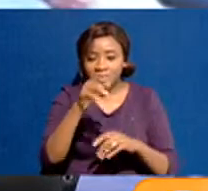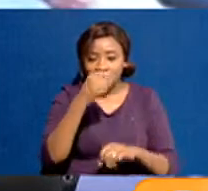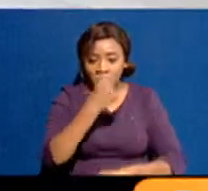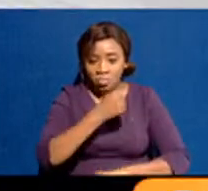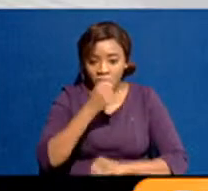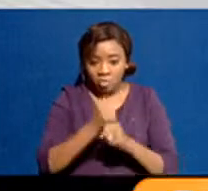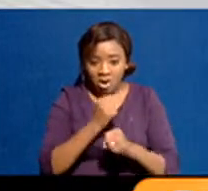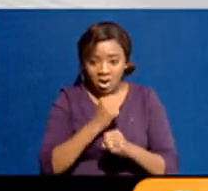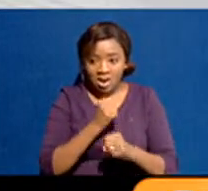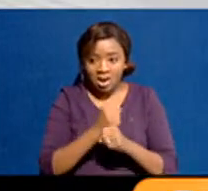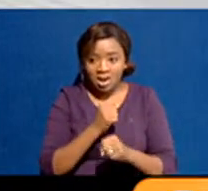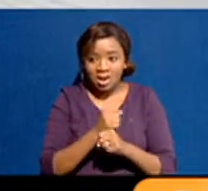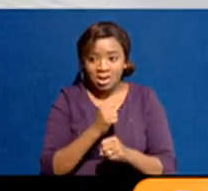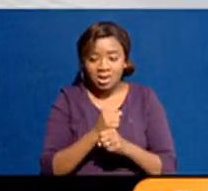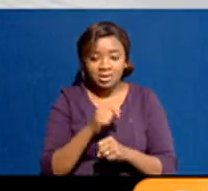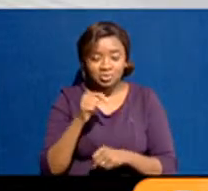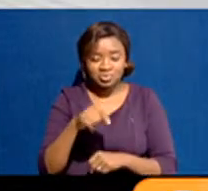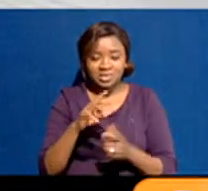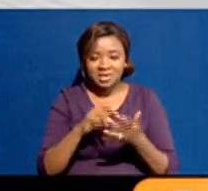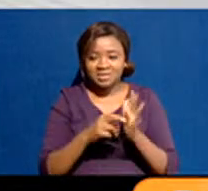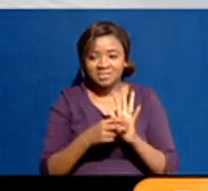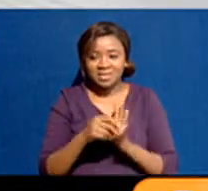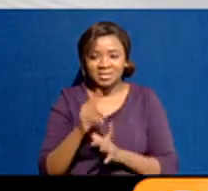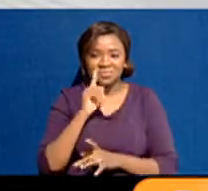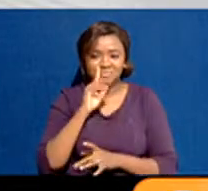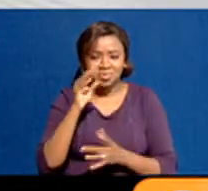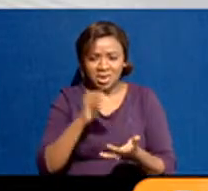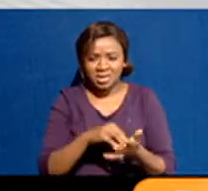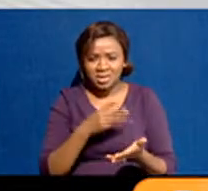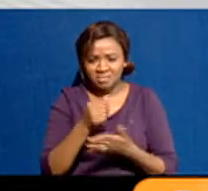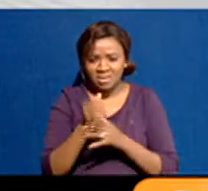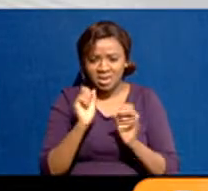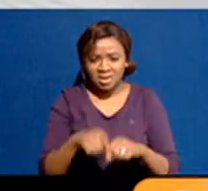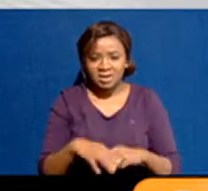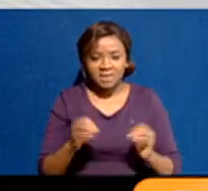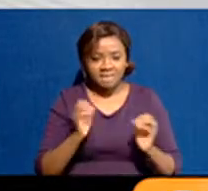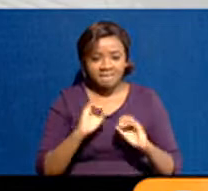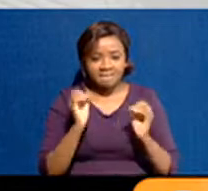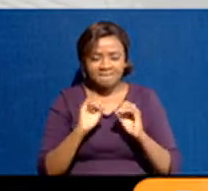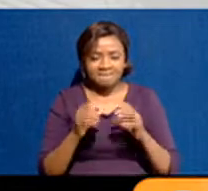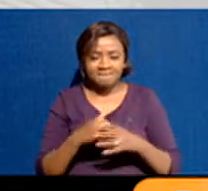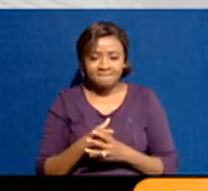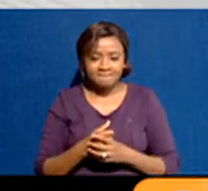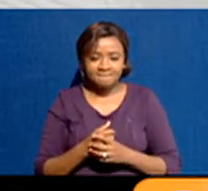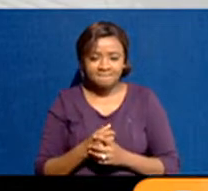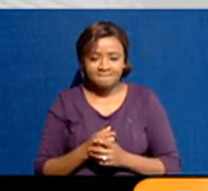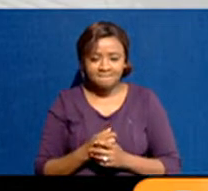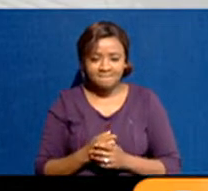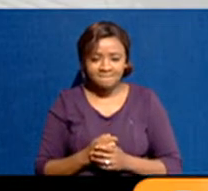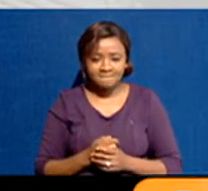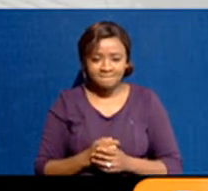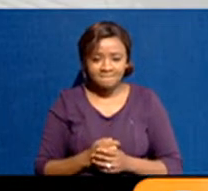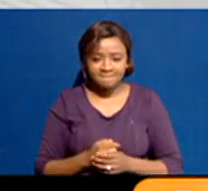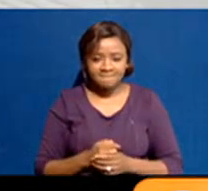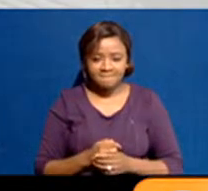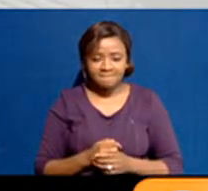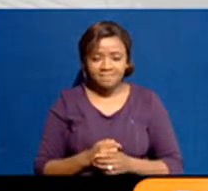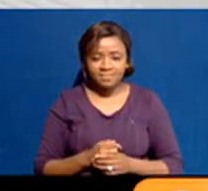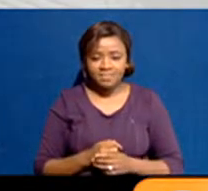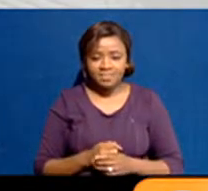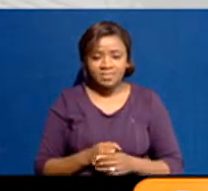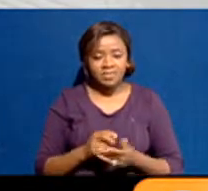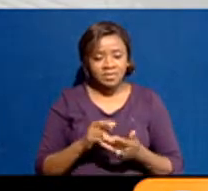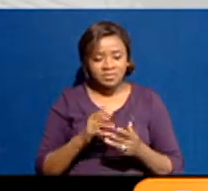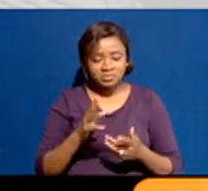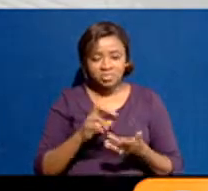I can buy the Unga to begin with. So the costs are just, you know, going 300 percent. Forget about what is up right now. So you're losing that